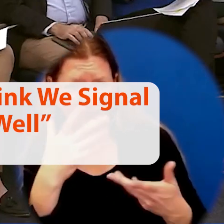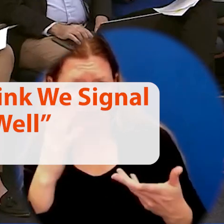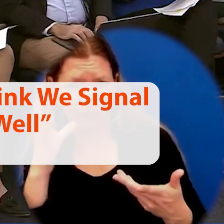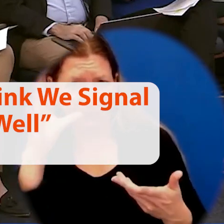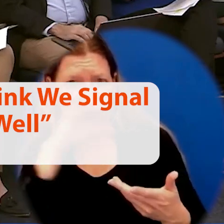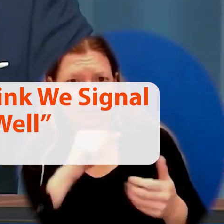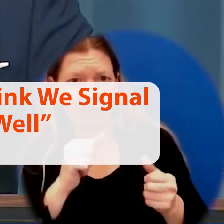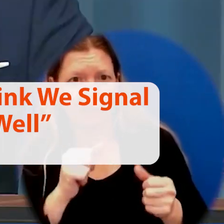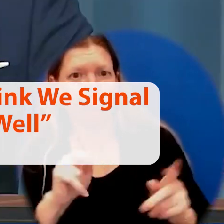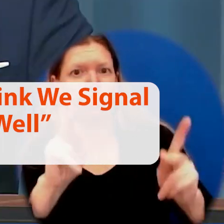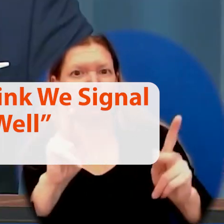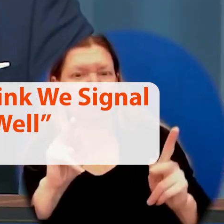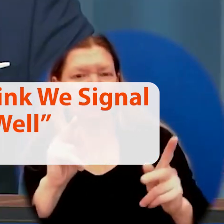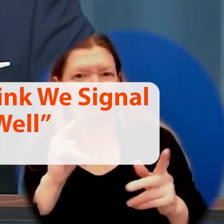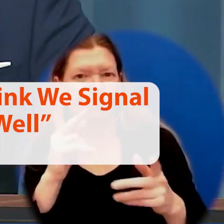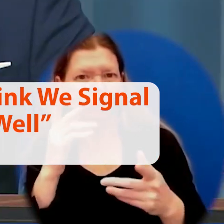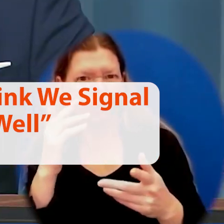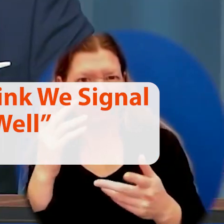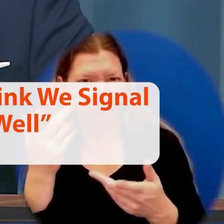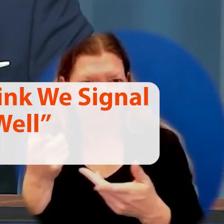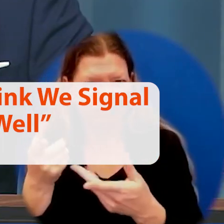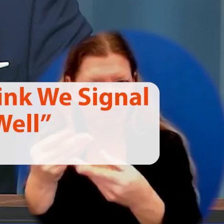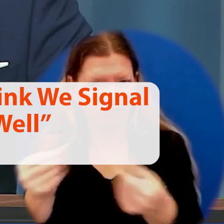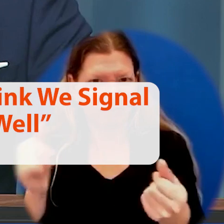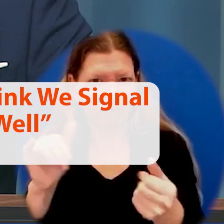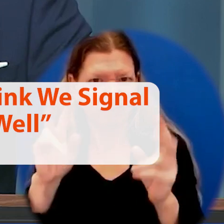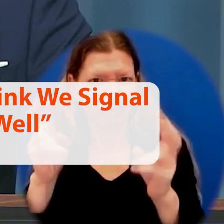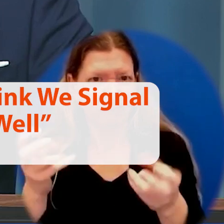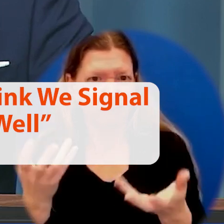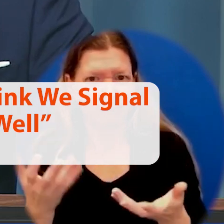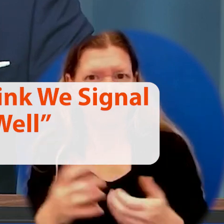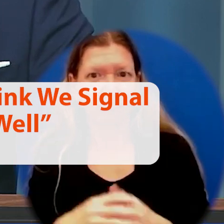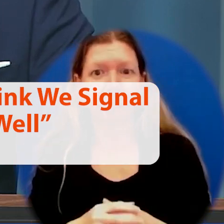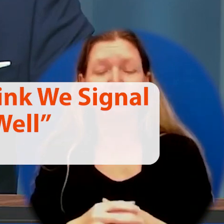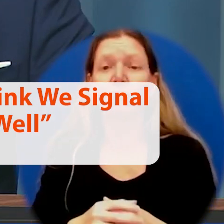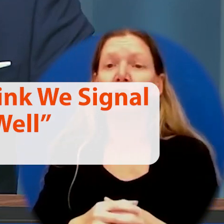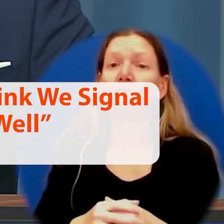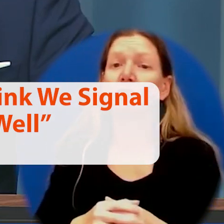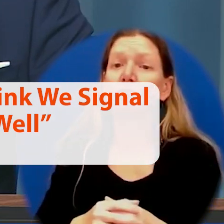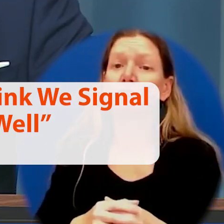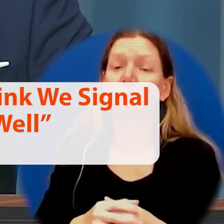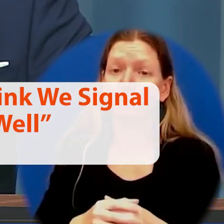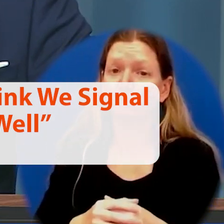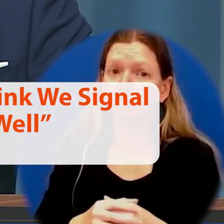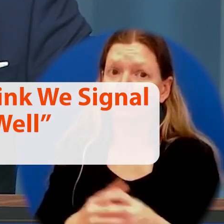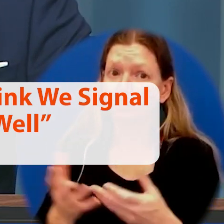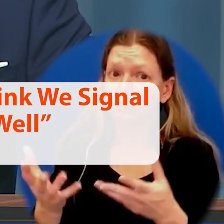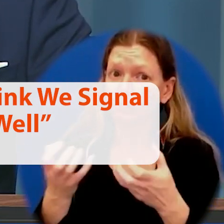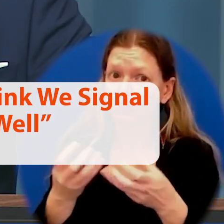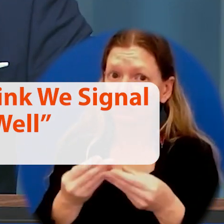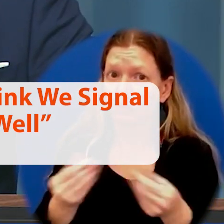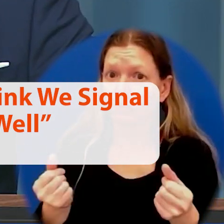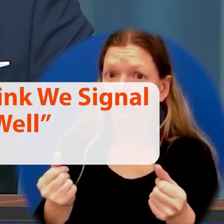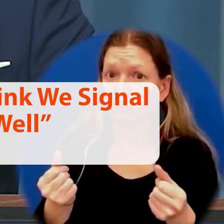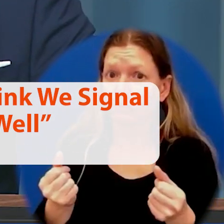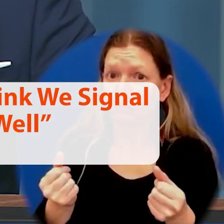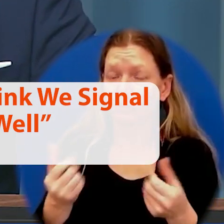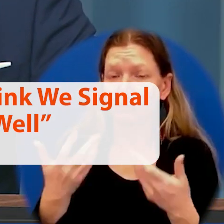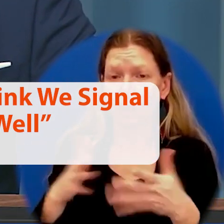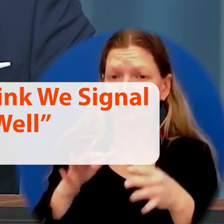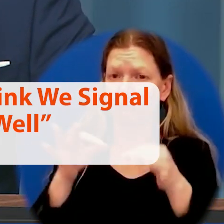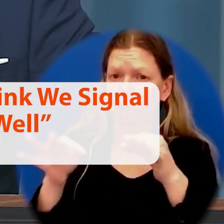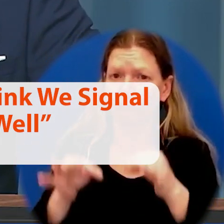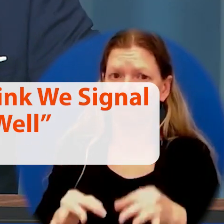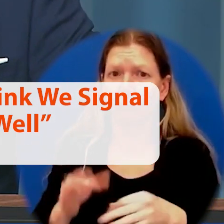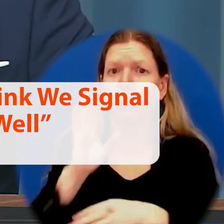I think we signal resolve pretty well. And as I said the other day, we'll respond on our own time,